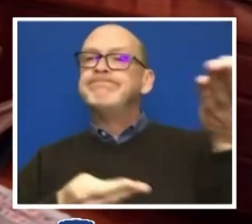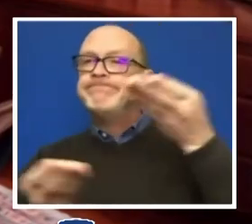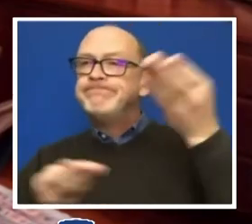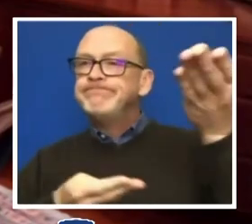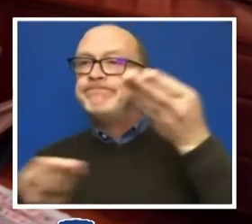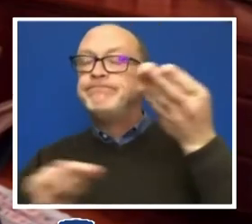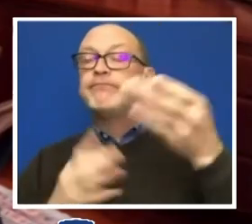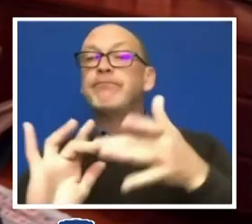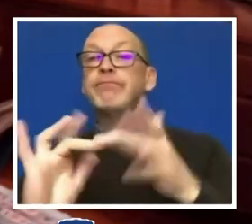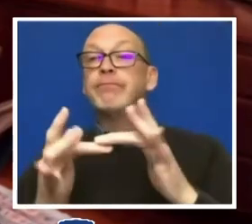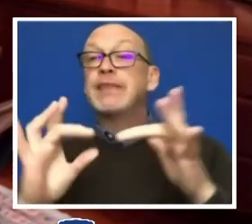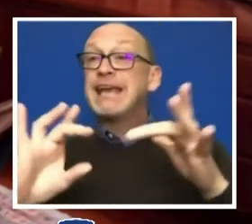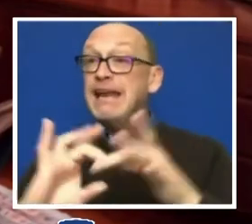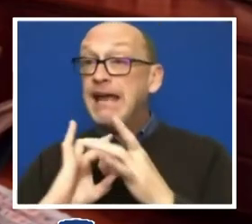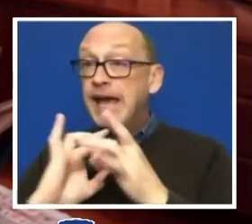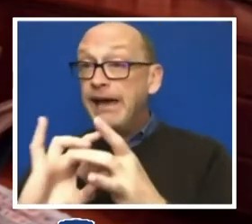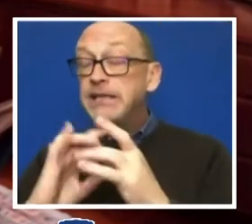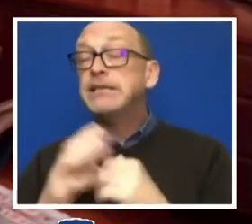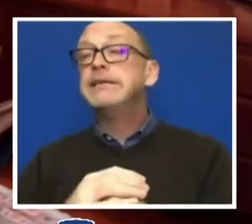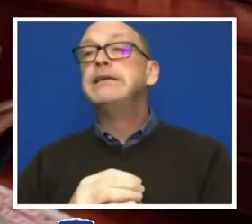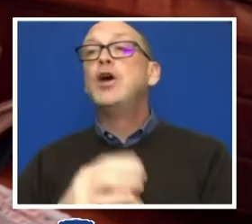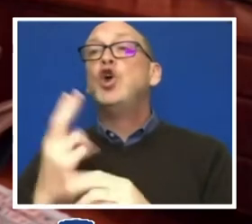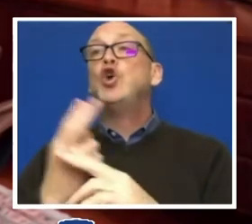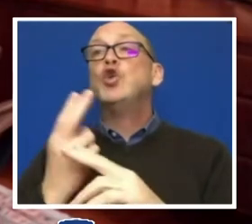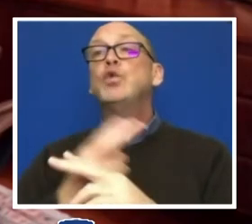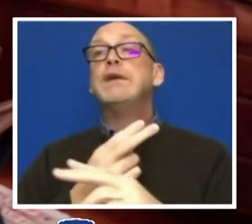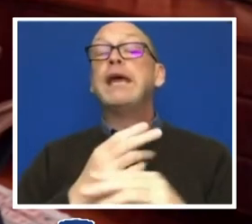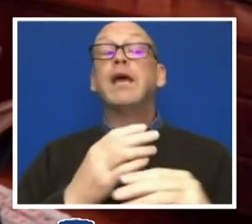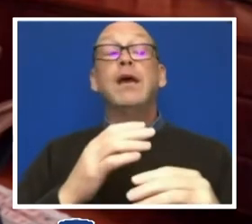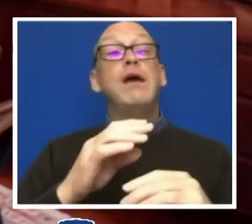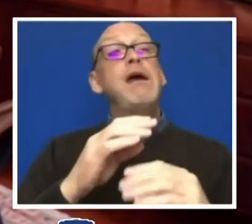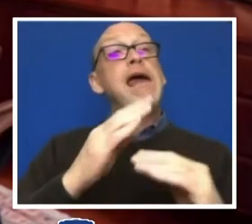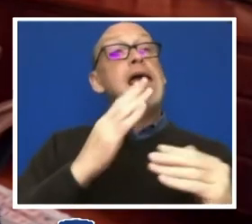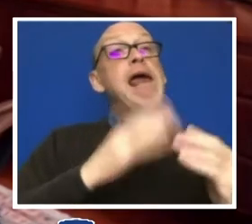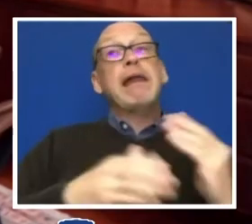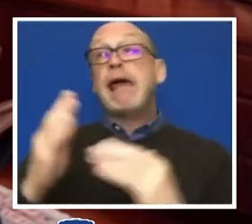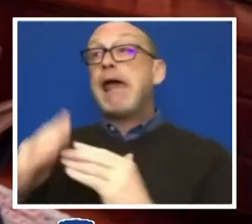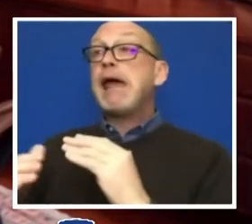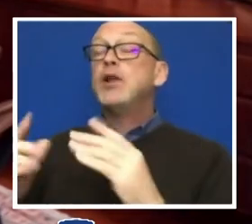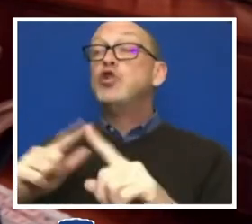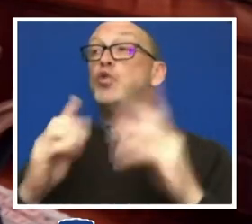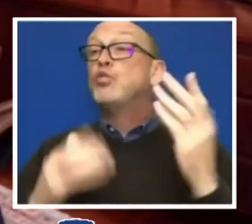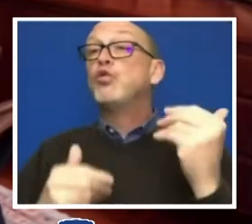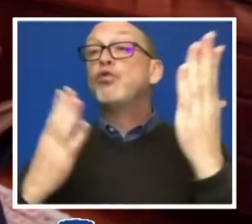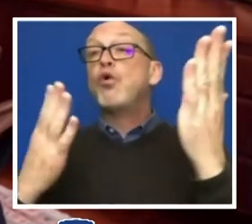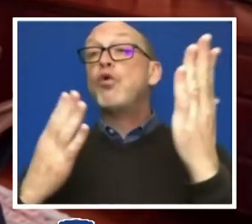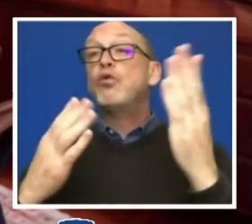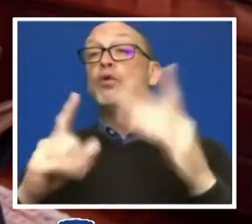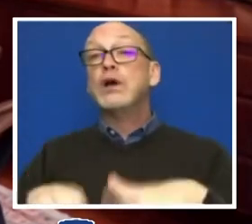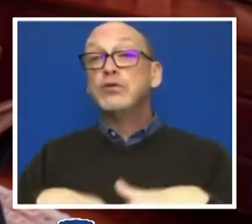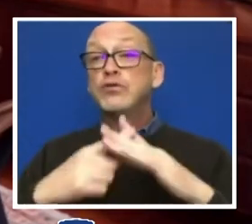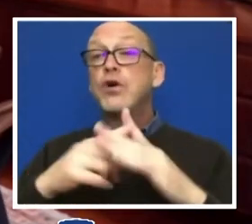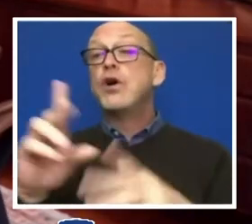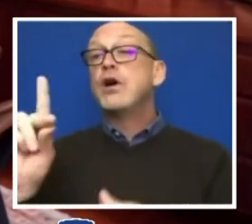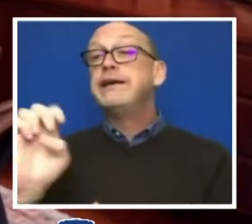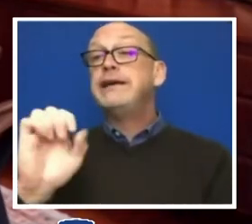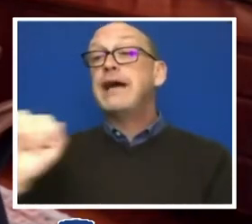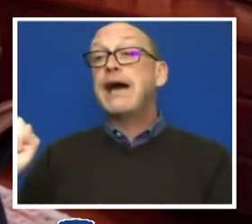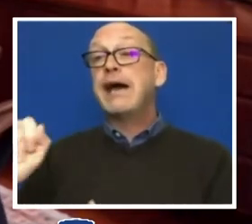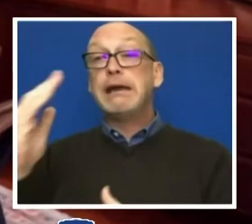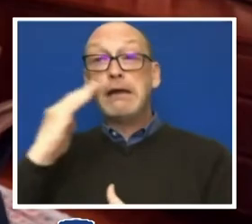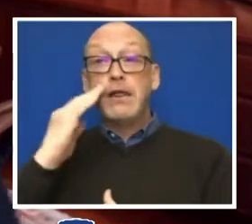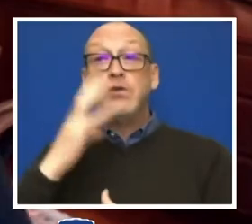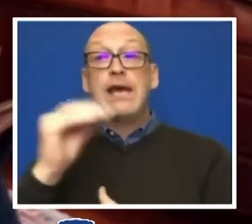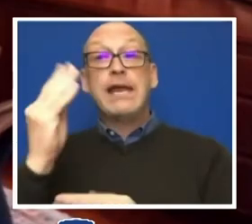connections using end to end architecture to promote the transmission of the knowledge and information